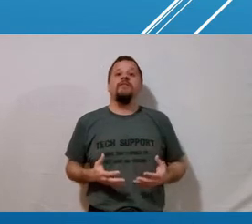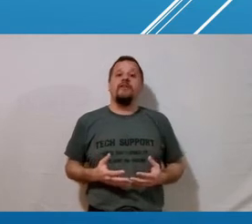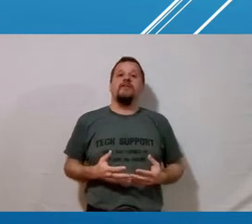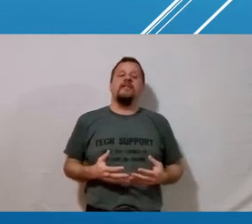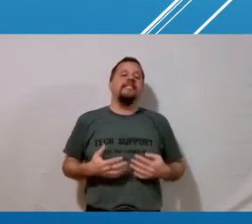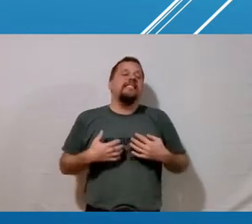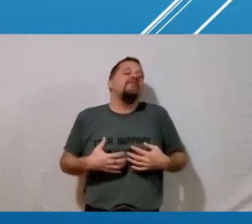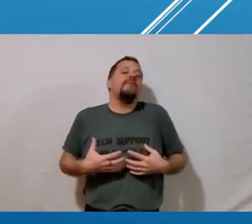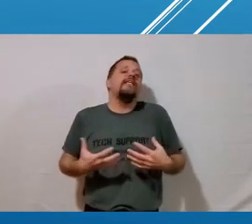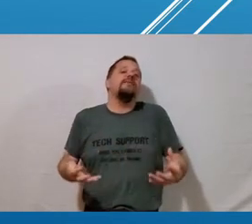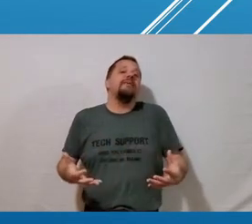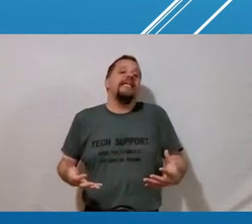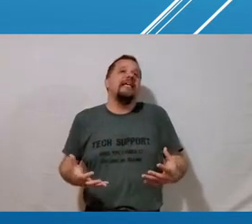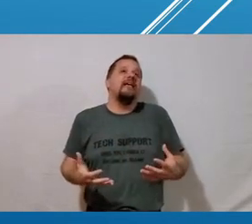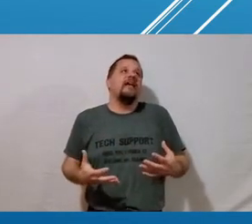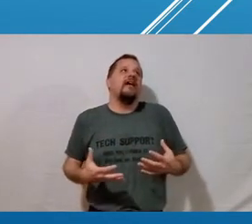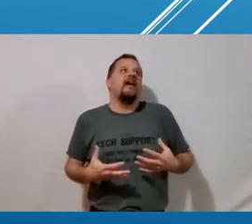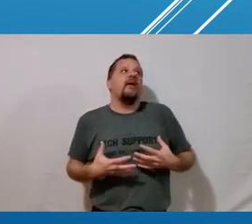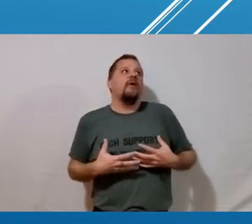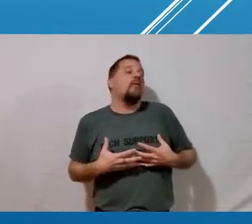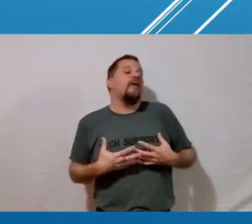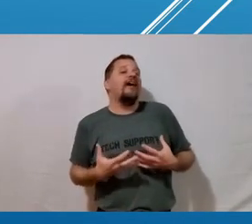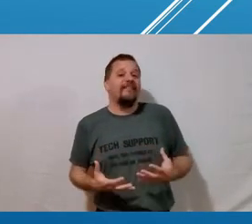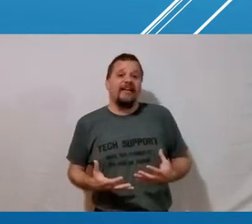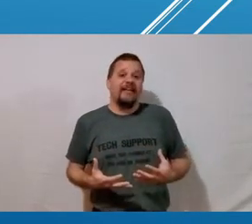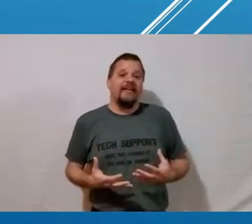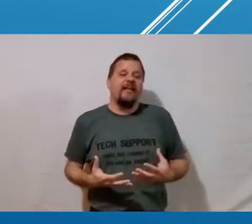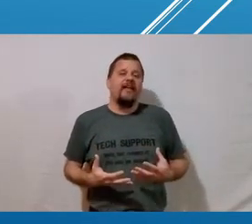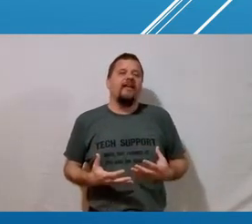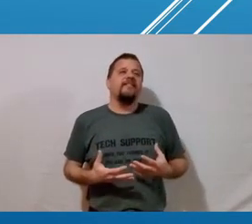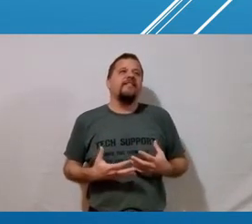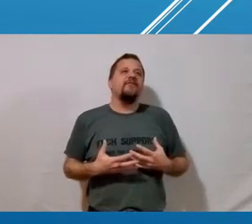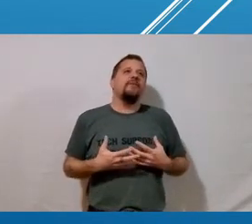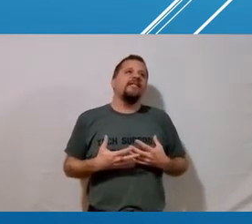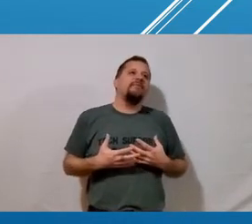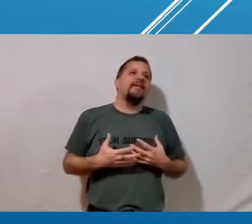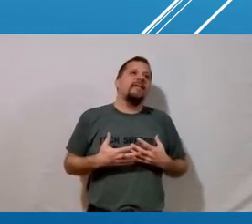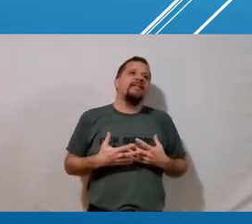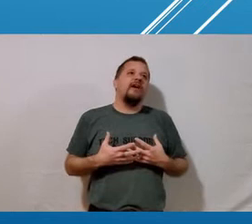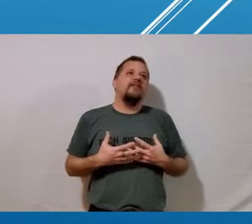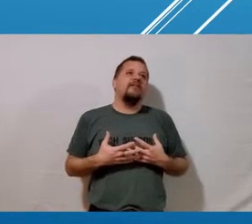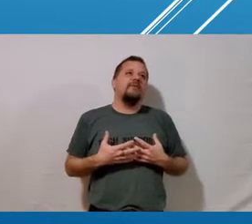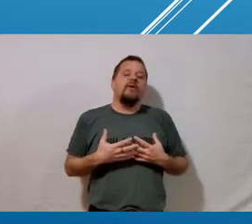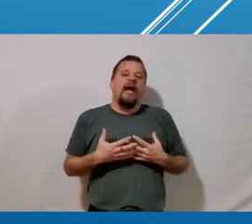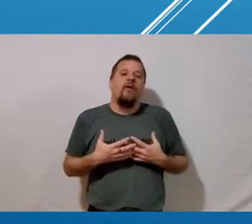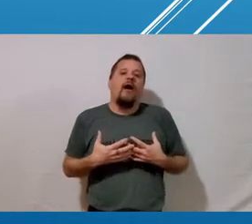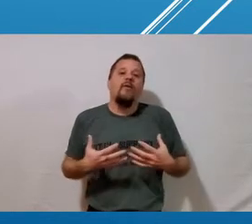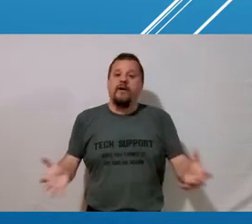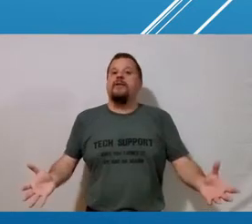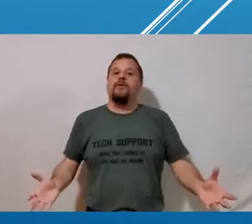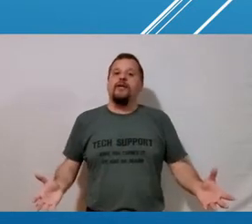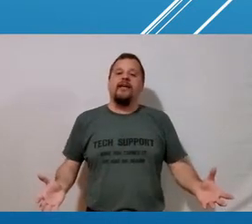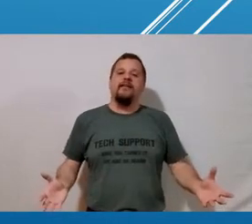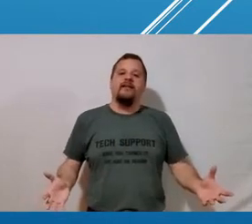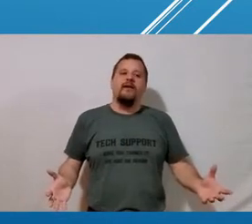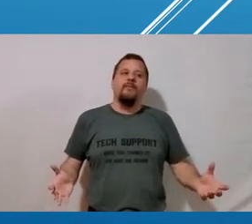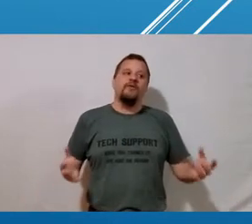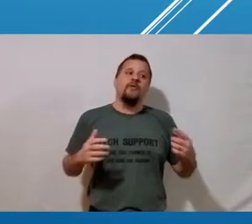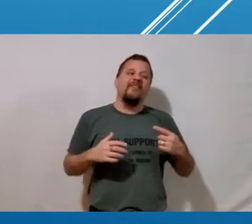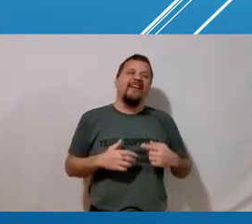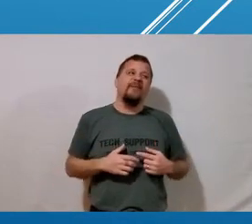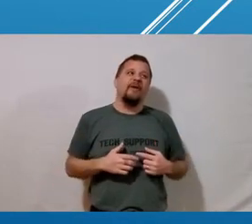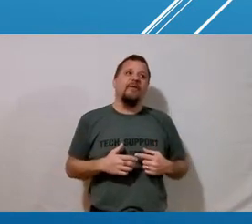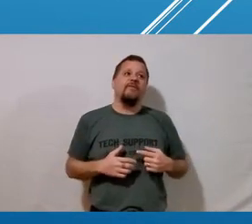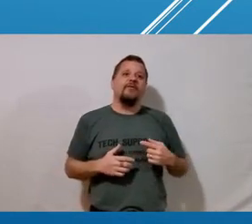and it's a lot more difficult it's easy for me to speak about what i think it's easy for me to speak to others about how i want to communicate